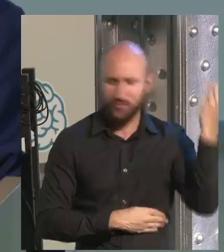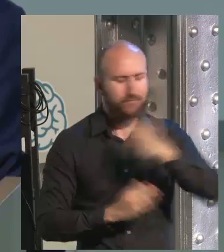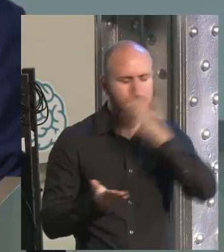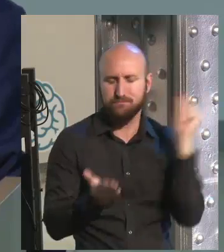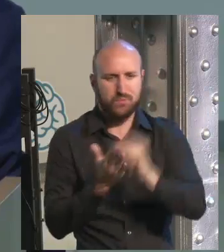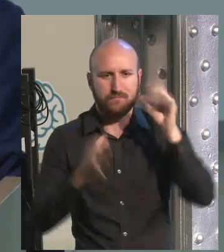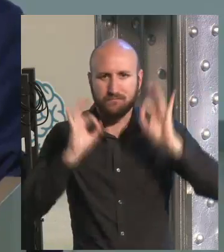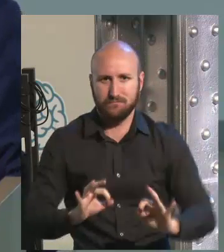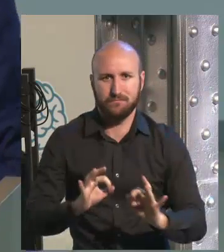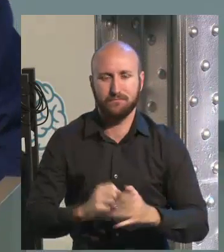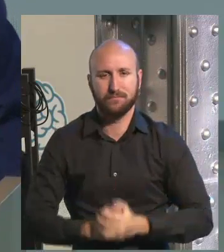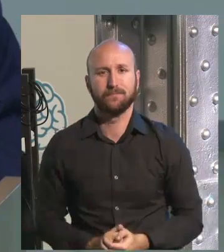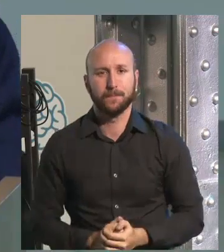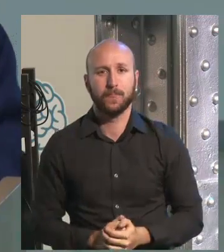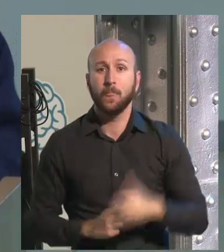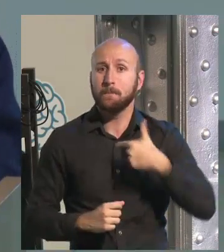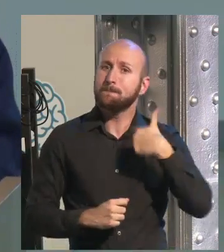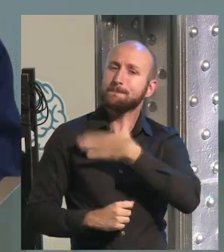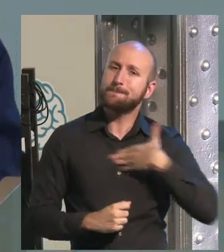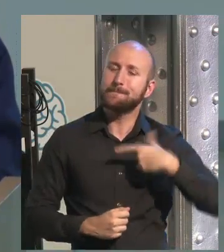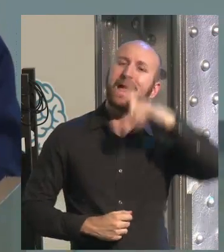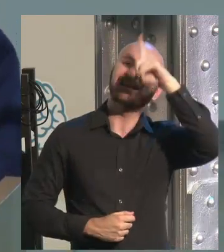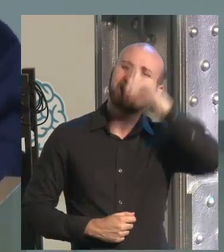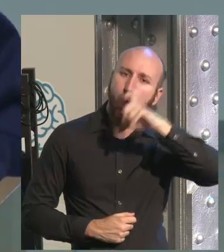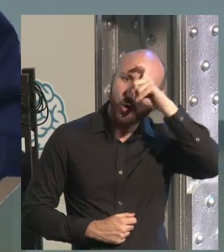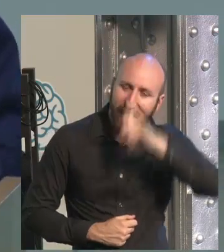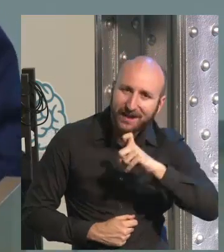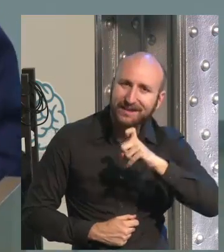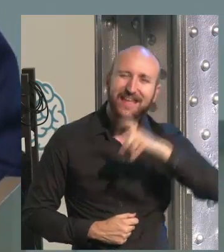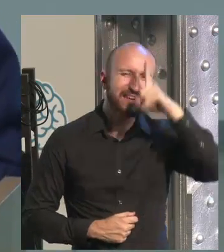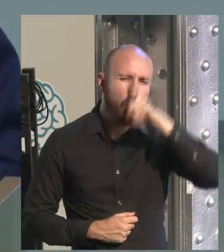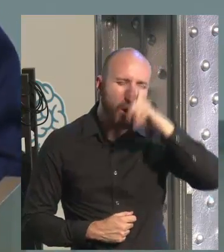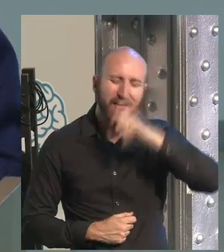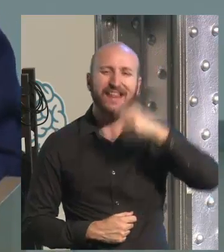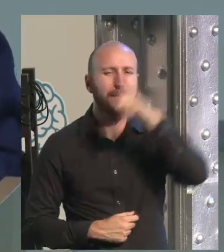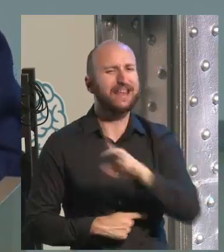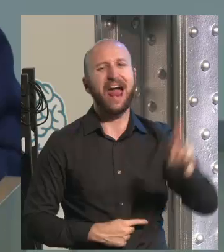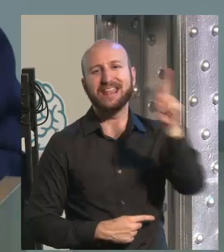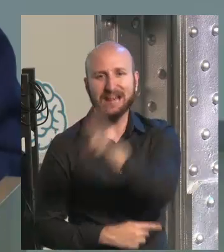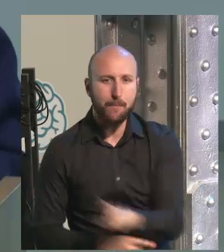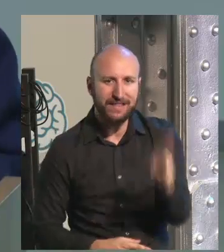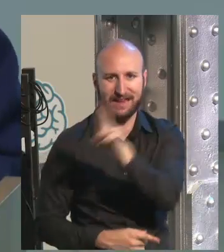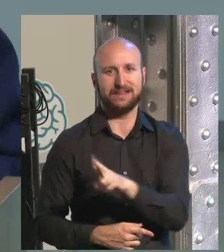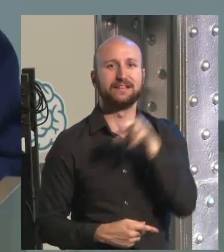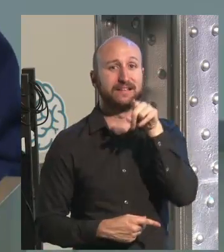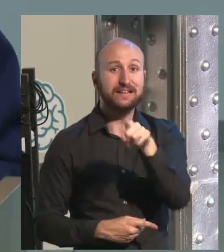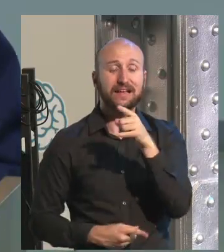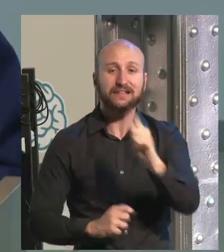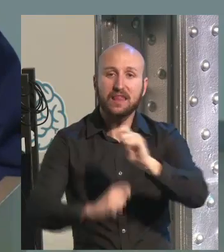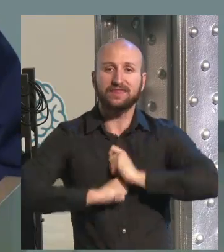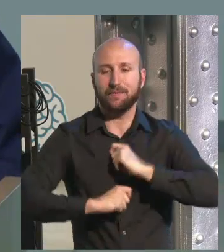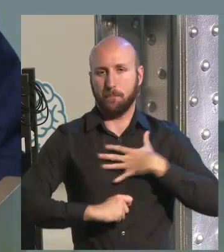Yes, but it's negative. And you want to forget. Your brain doesn't tell you, but you will want to forget what you learned through